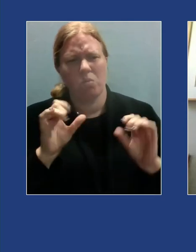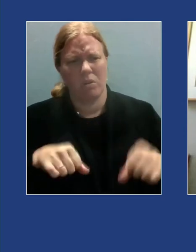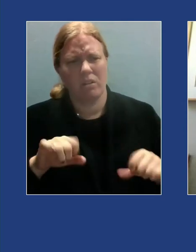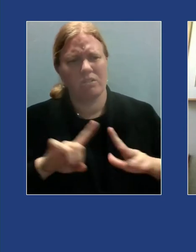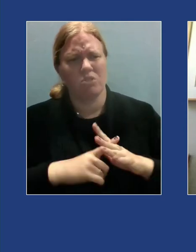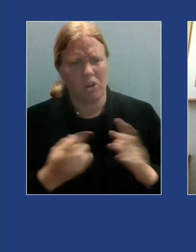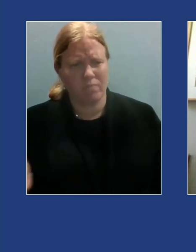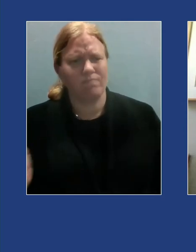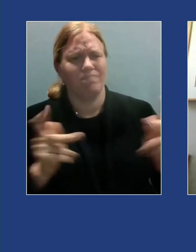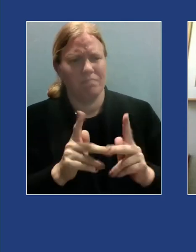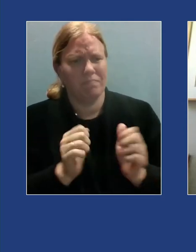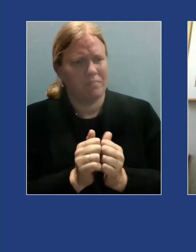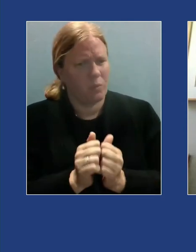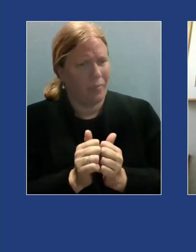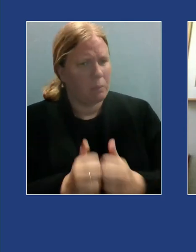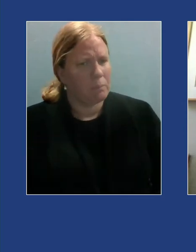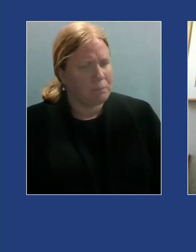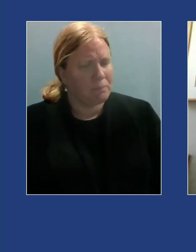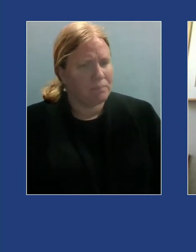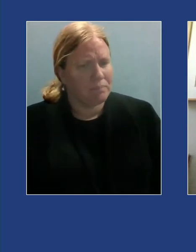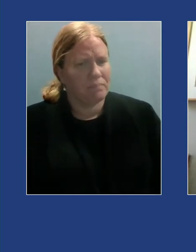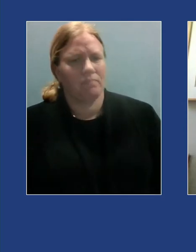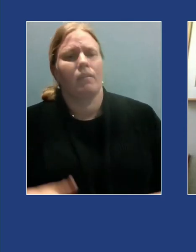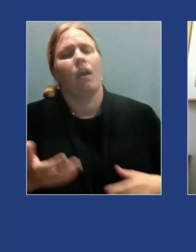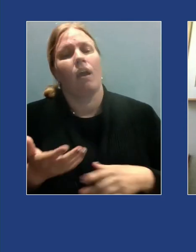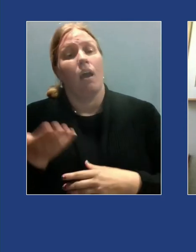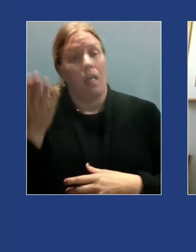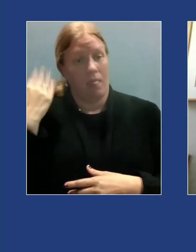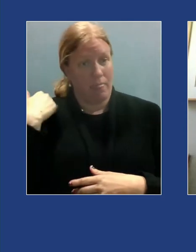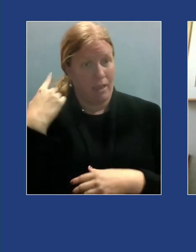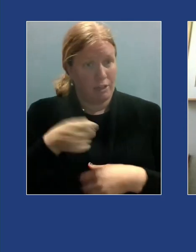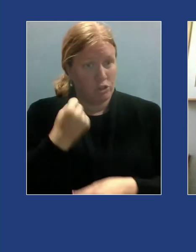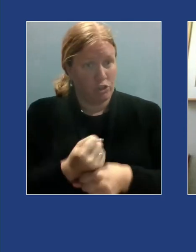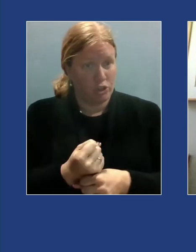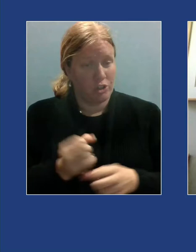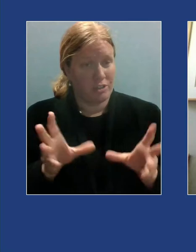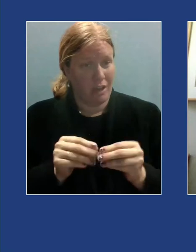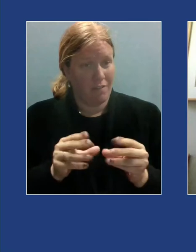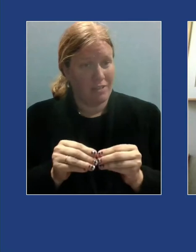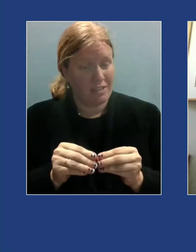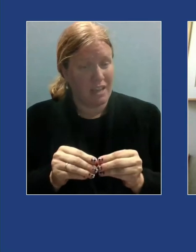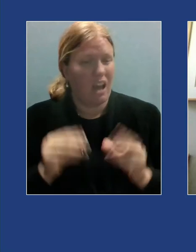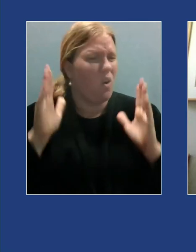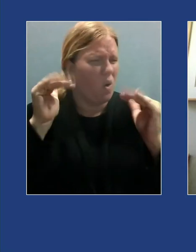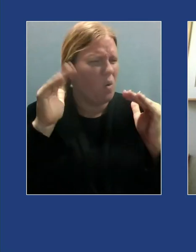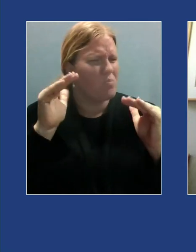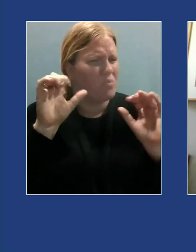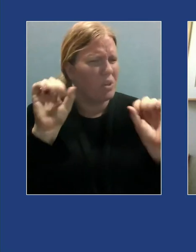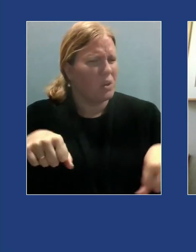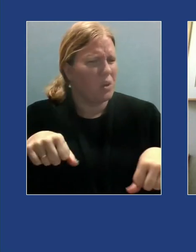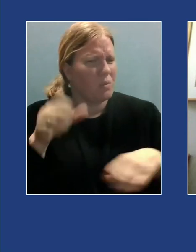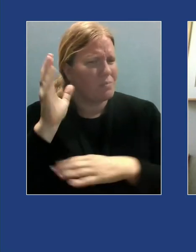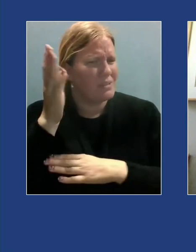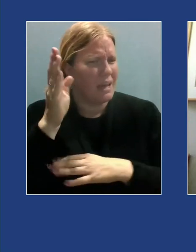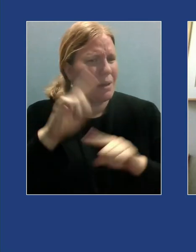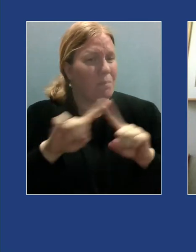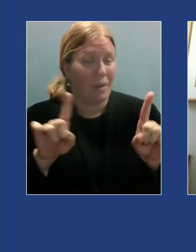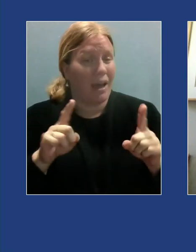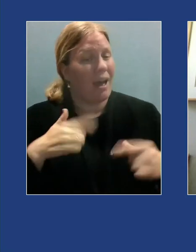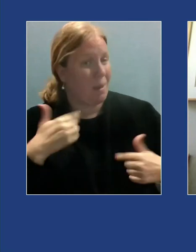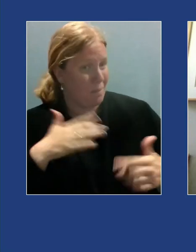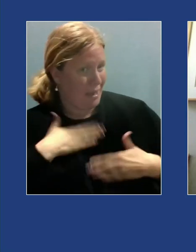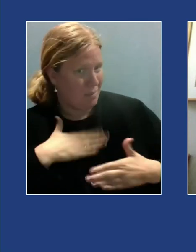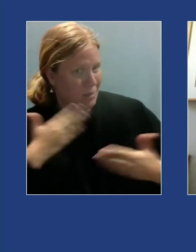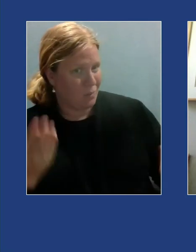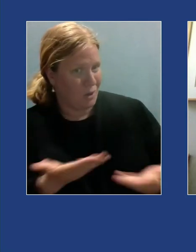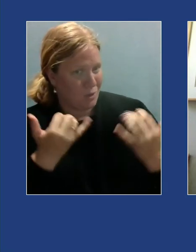we had hoped to present at last year's conference I'm glad we are here today but a lot has happened since then and this is a different